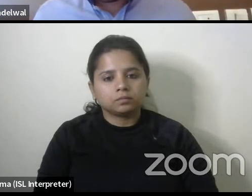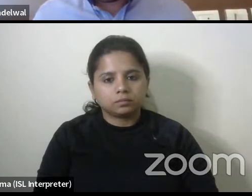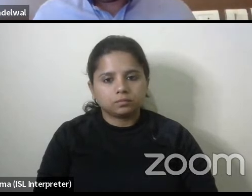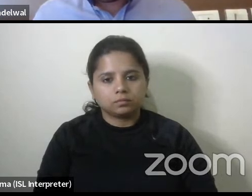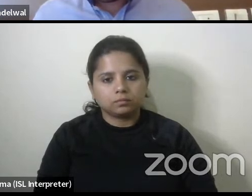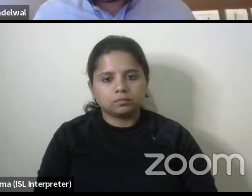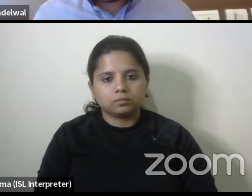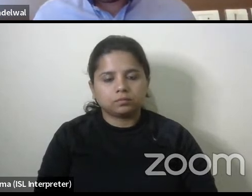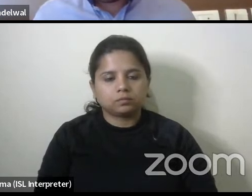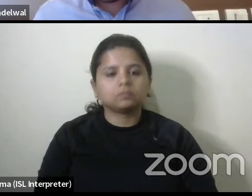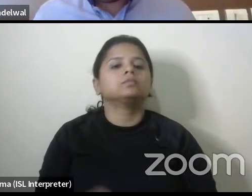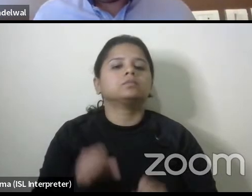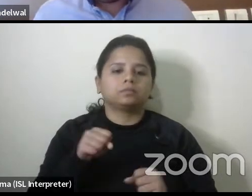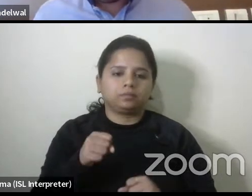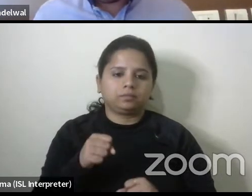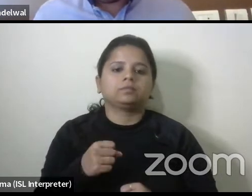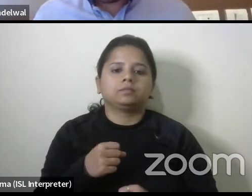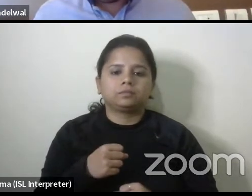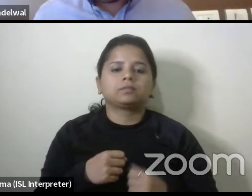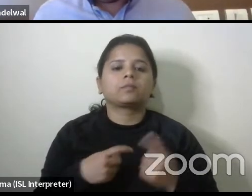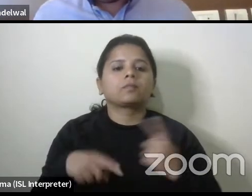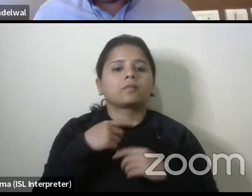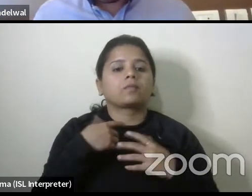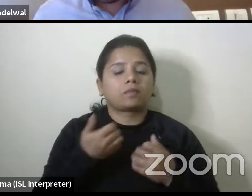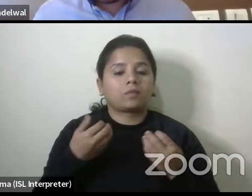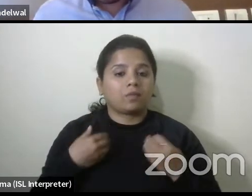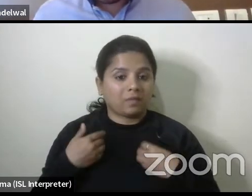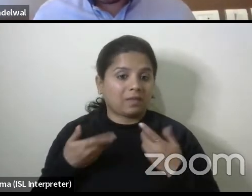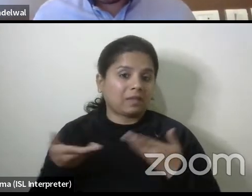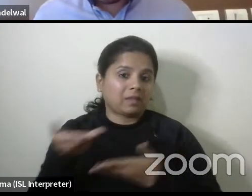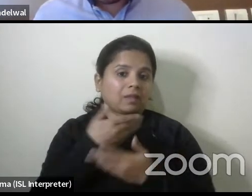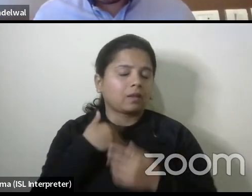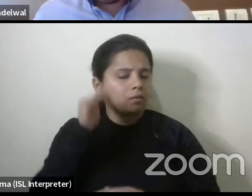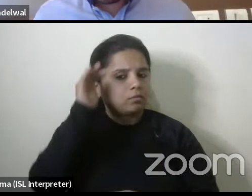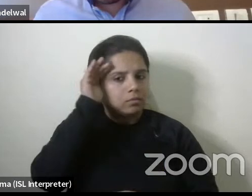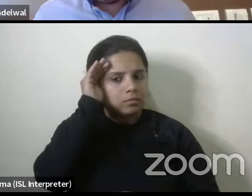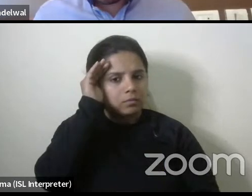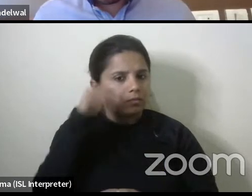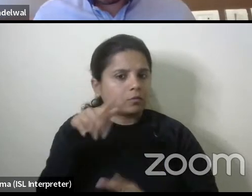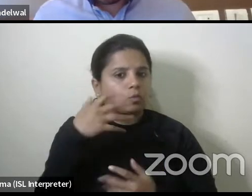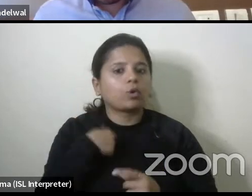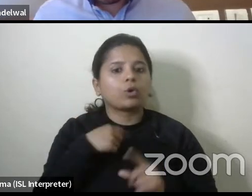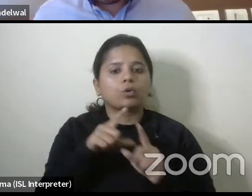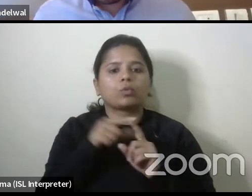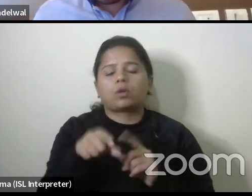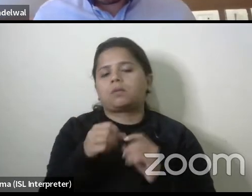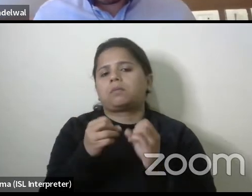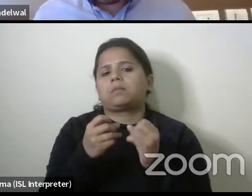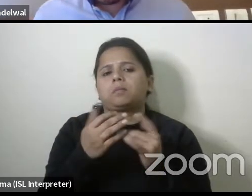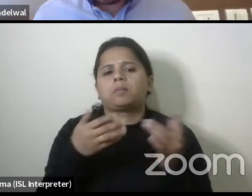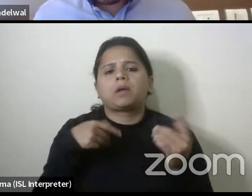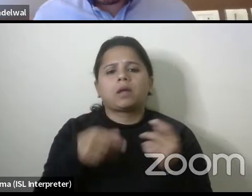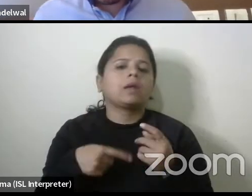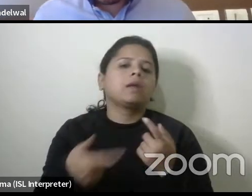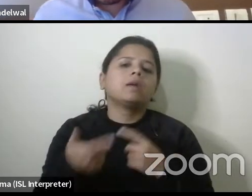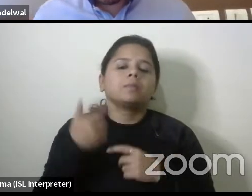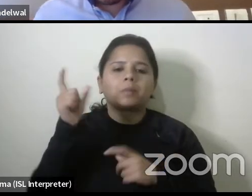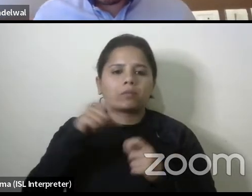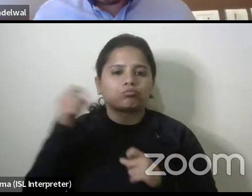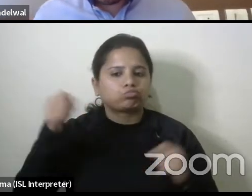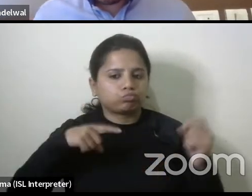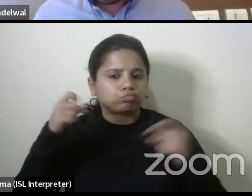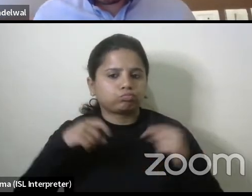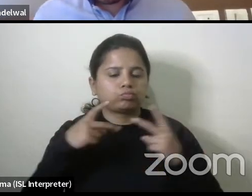yeah hi uh so while i've been uh listening and agreeing to most of uh the comments uh that have been